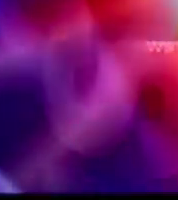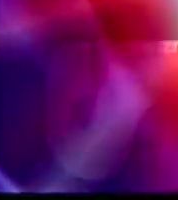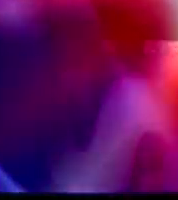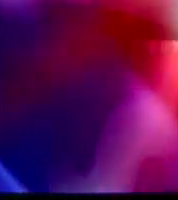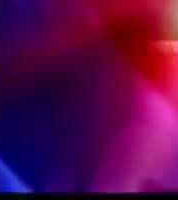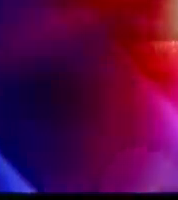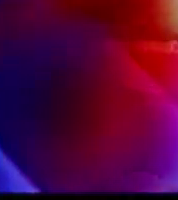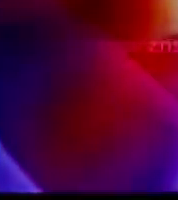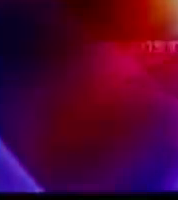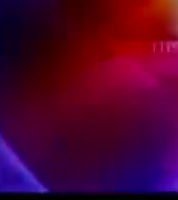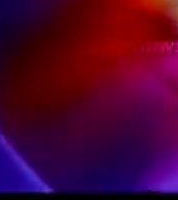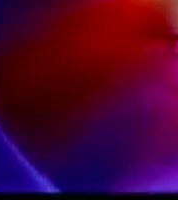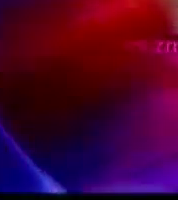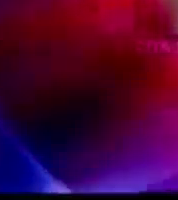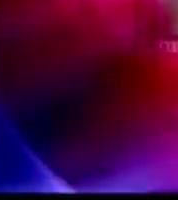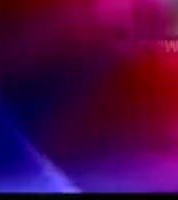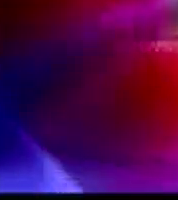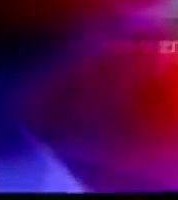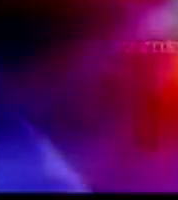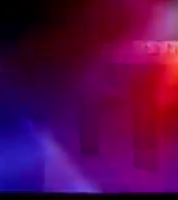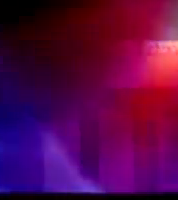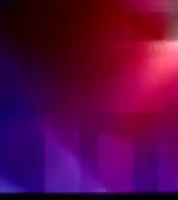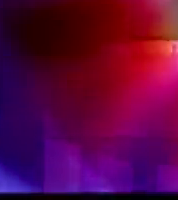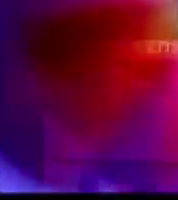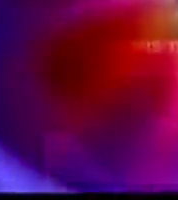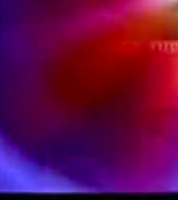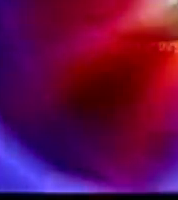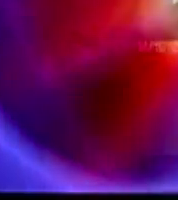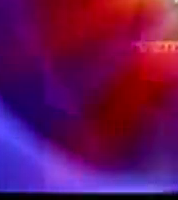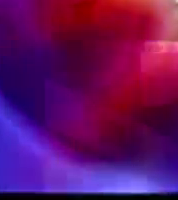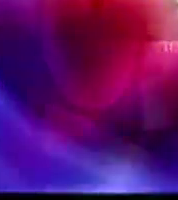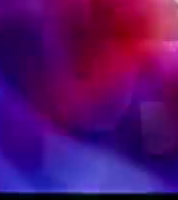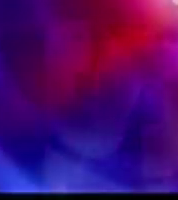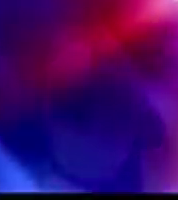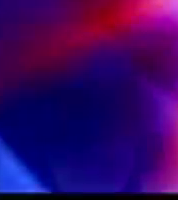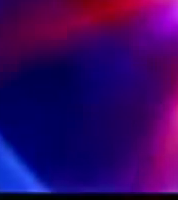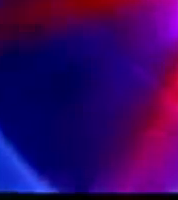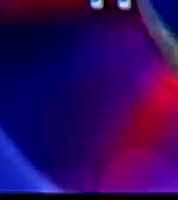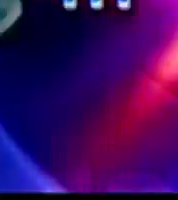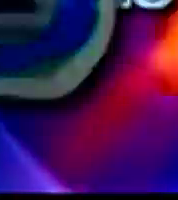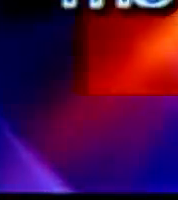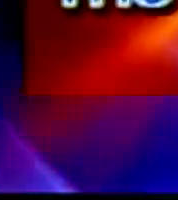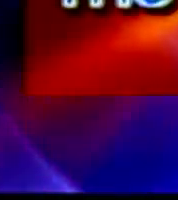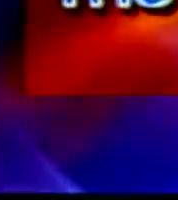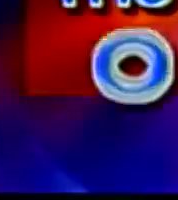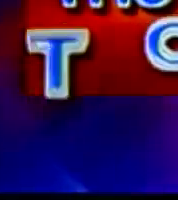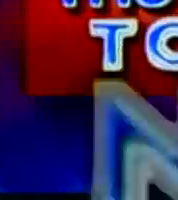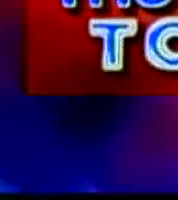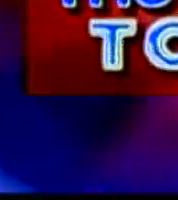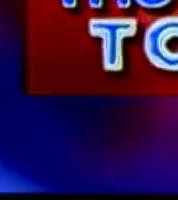Covering the islands of the Bahamas, ZNS Network presents, The Bahamas Tonight.